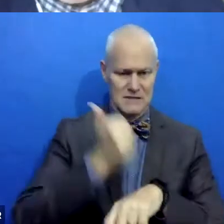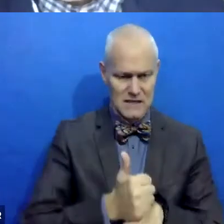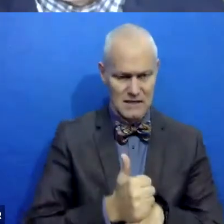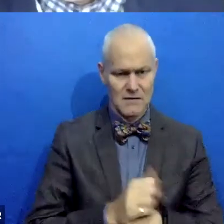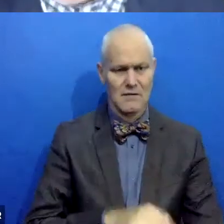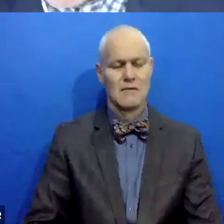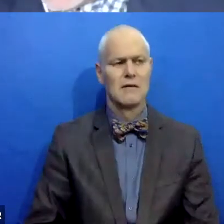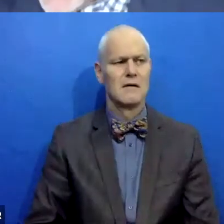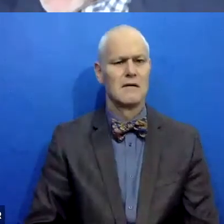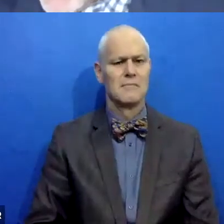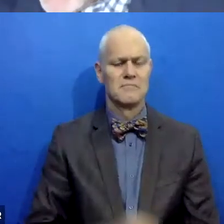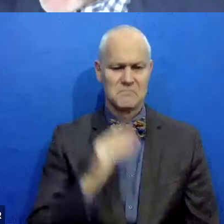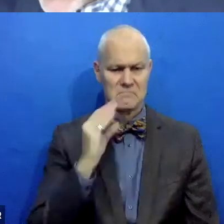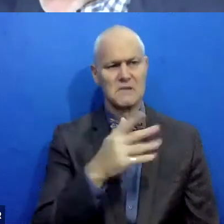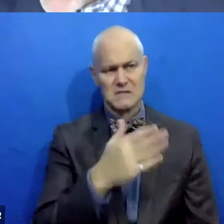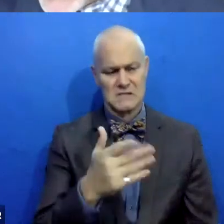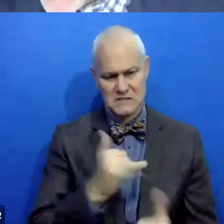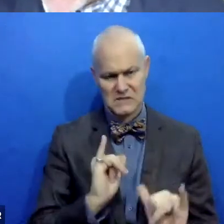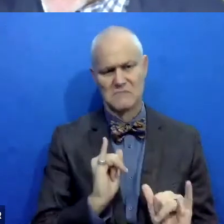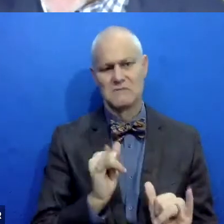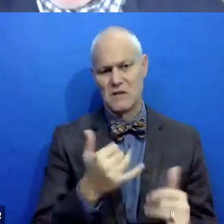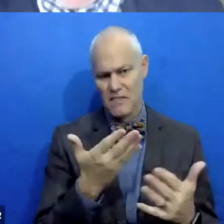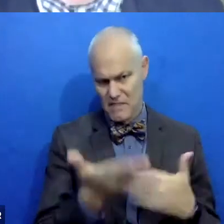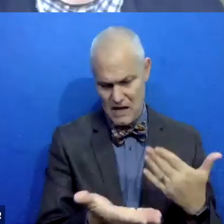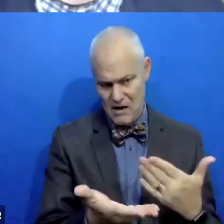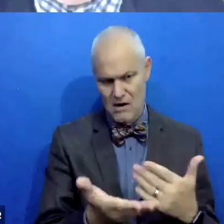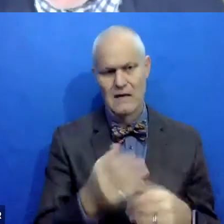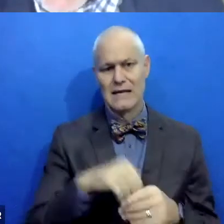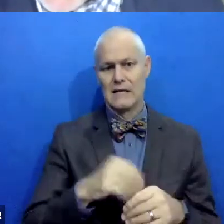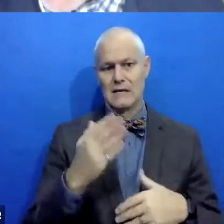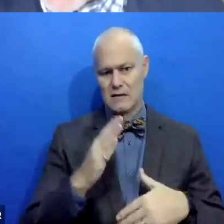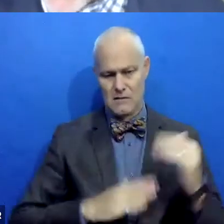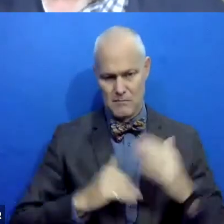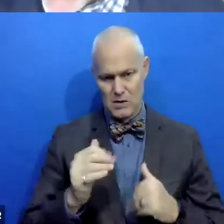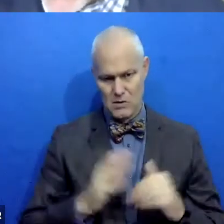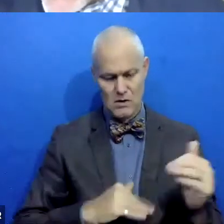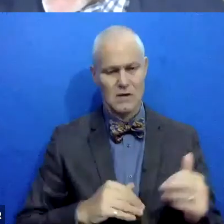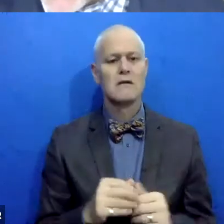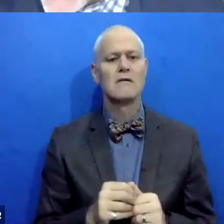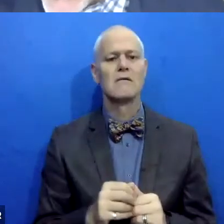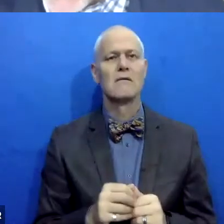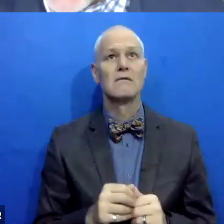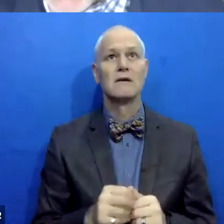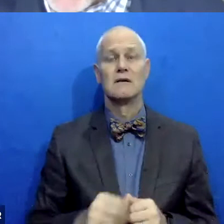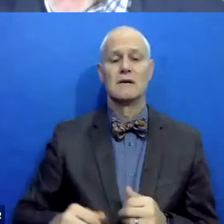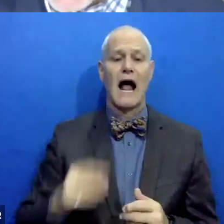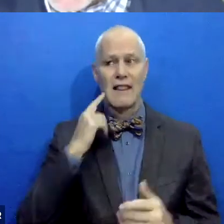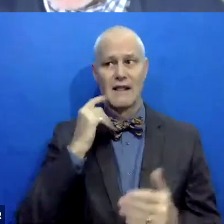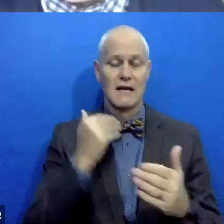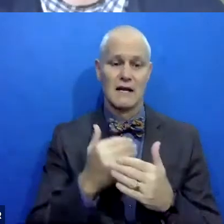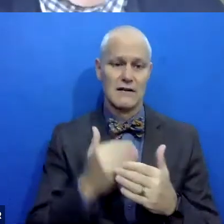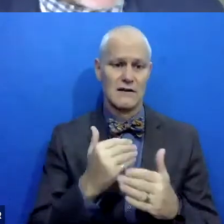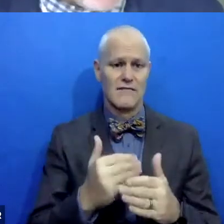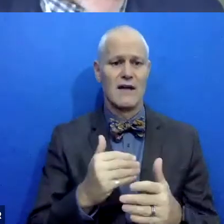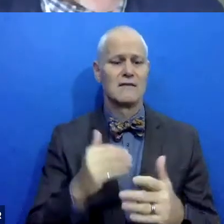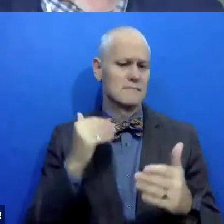them are still there. Um, within the building, I think we are closer than we've ever been to